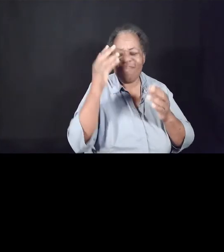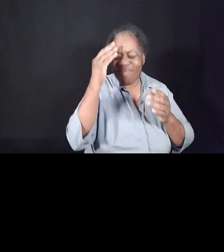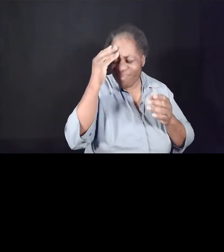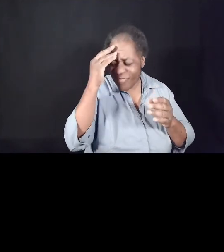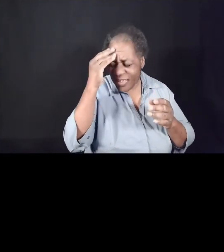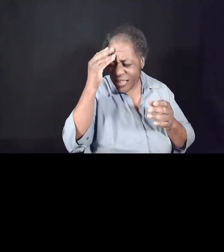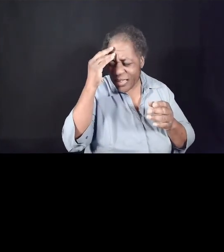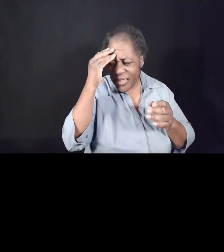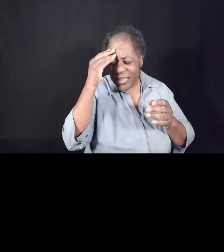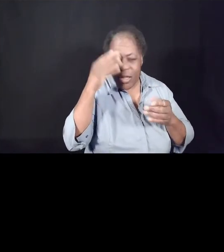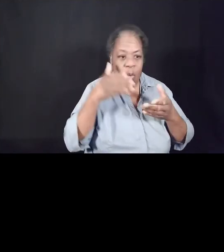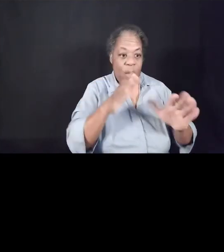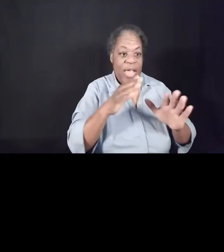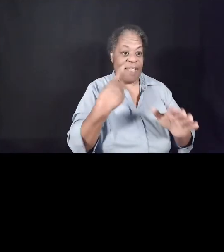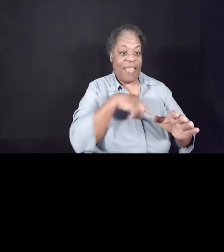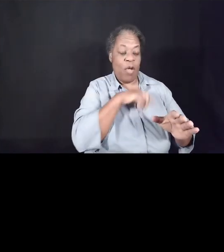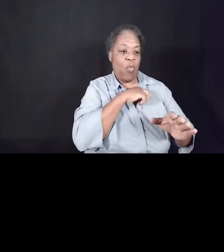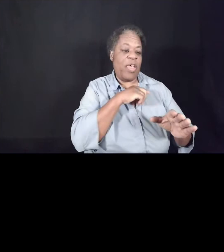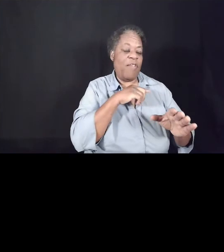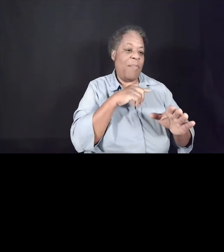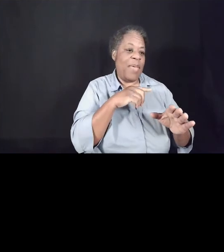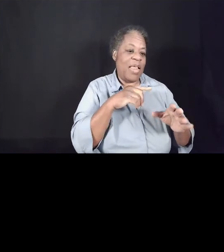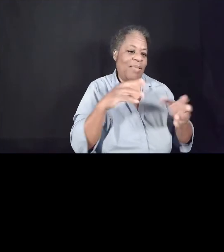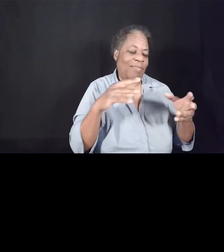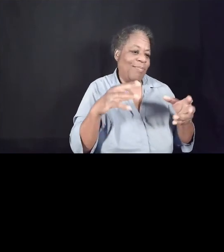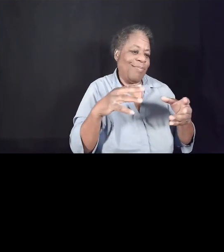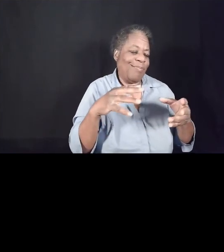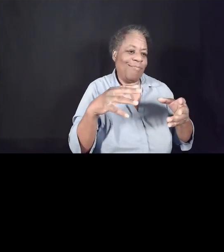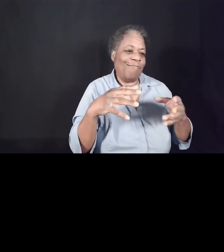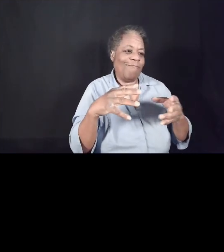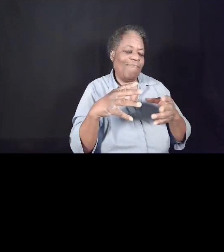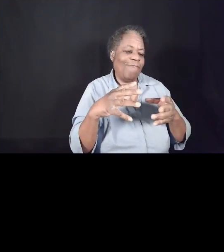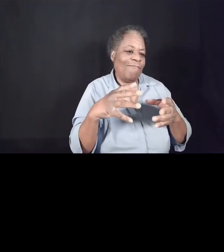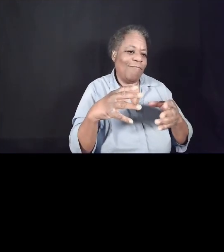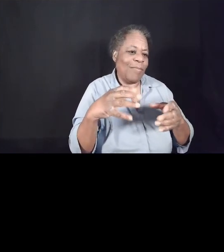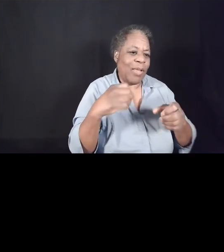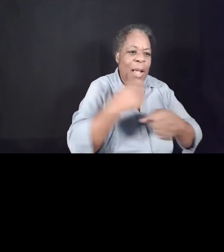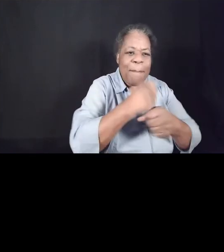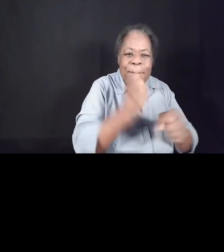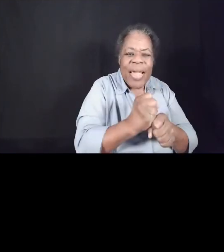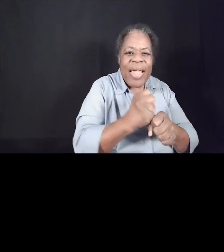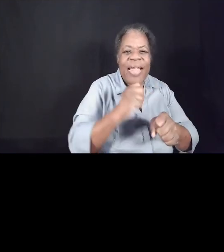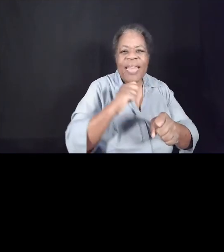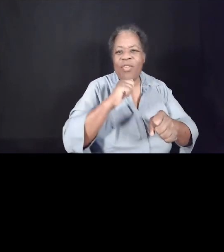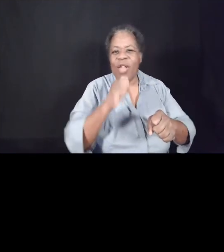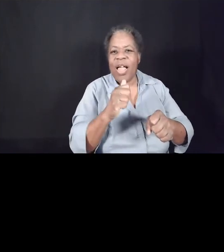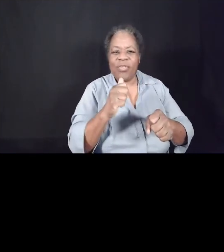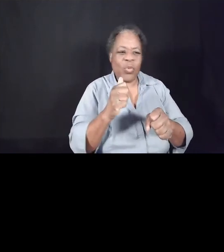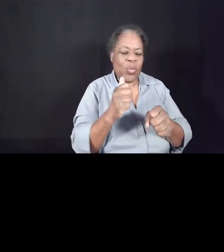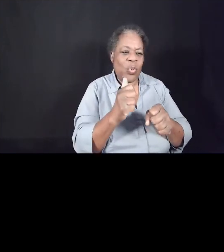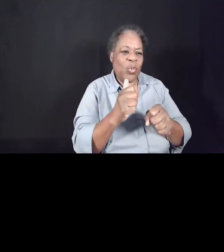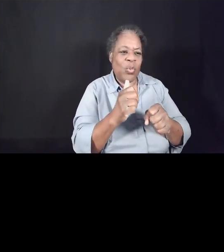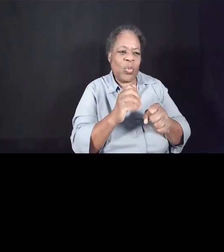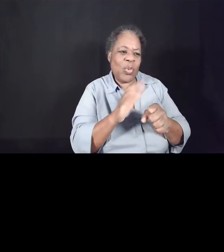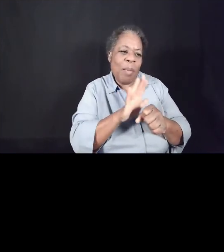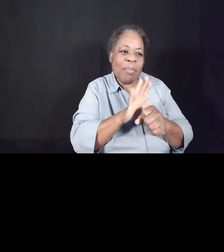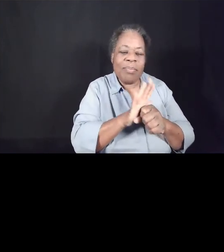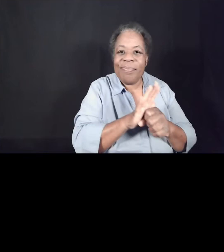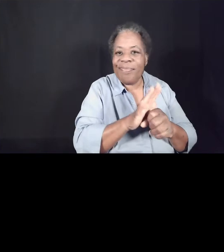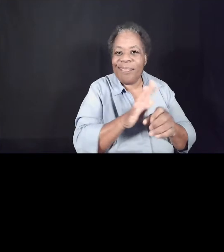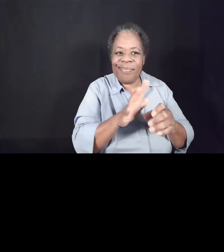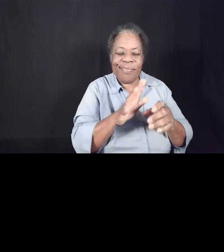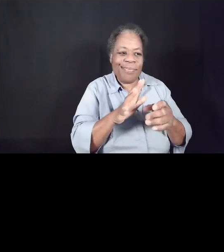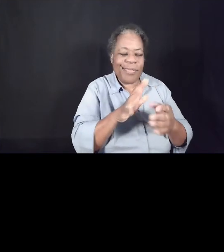ways that we've been formed to not rock the boat and actually learn to speak up. And I would say it's on us